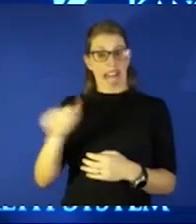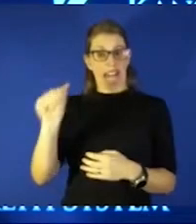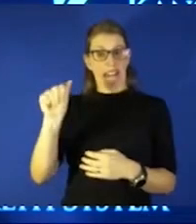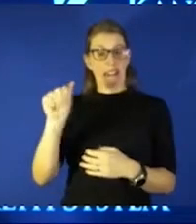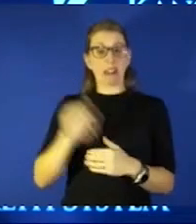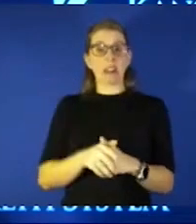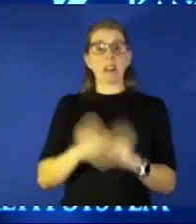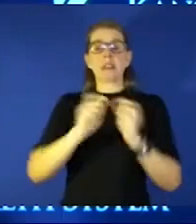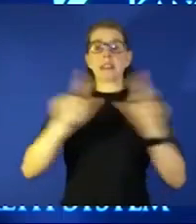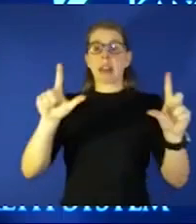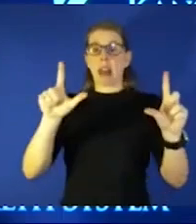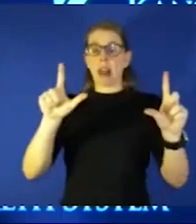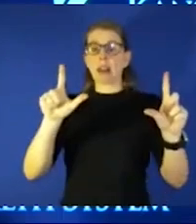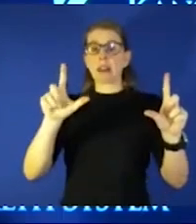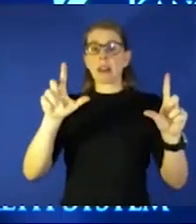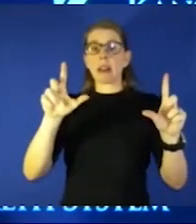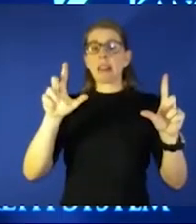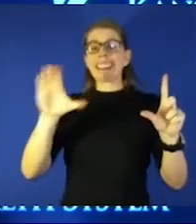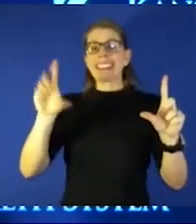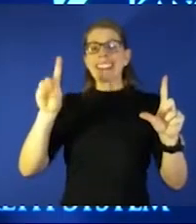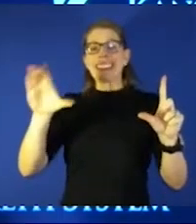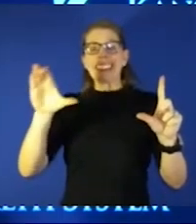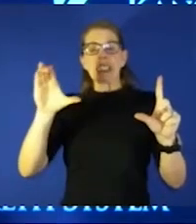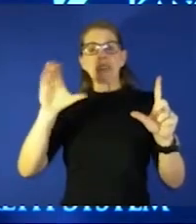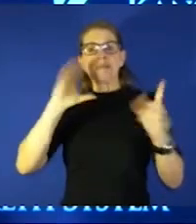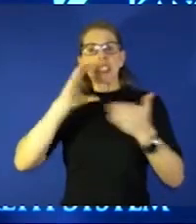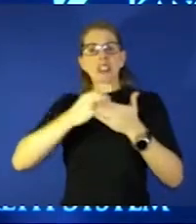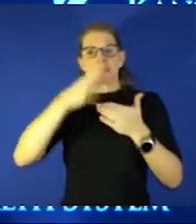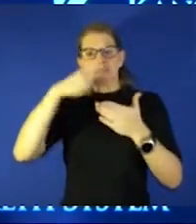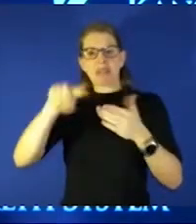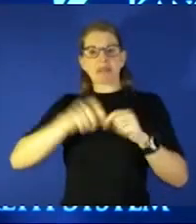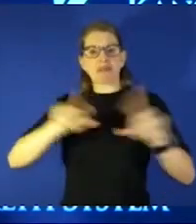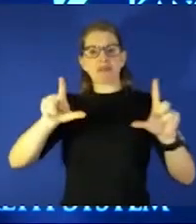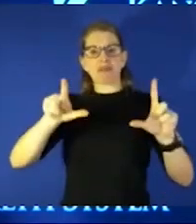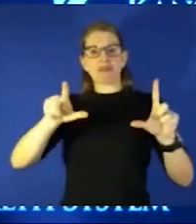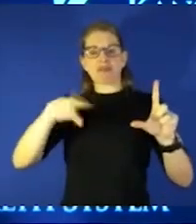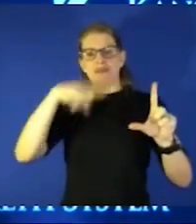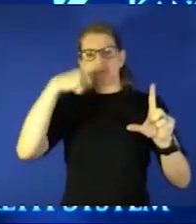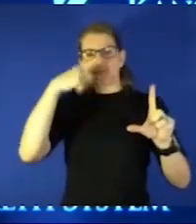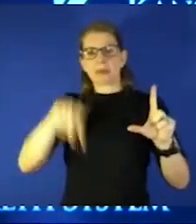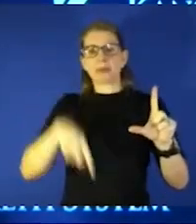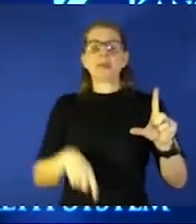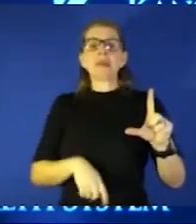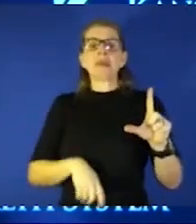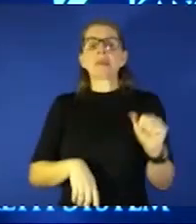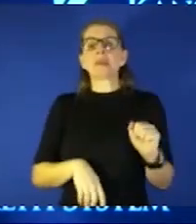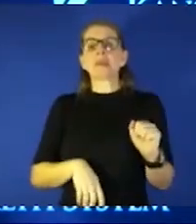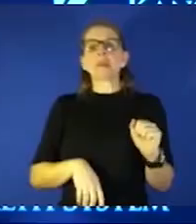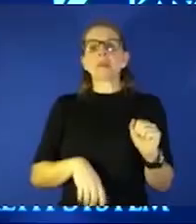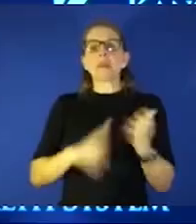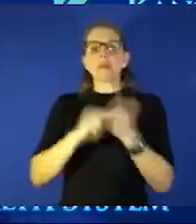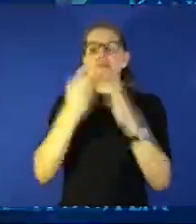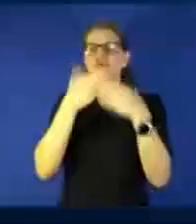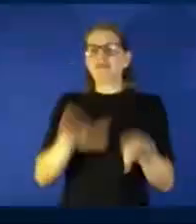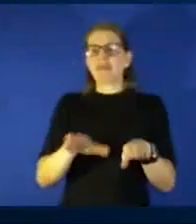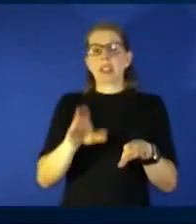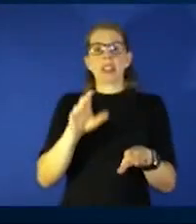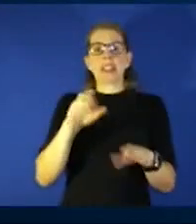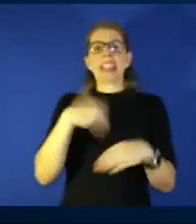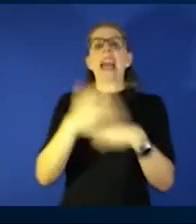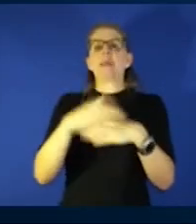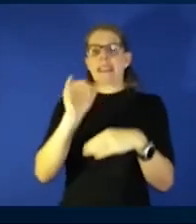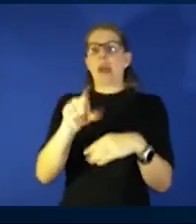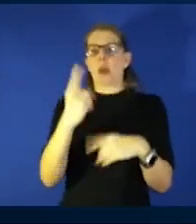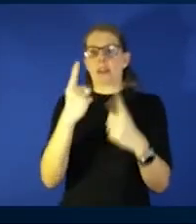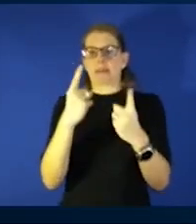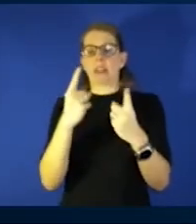the modeling from the CDC just a moment ago if you can go back to that guys and what this does is it divides us up in the different not that one the next that's it the one that